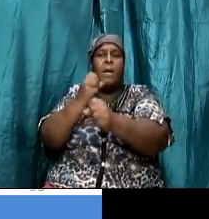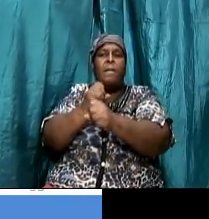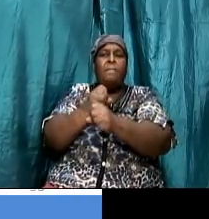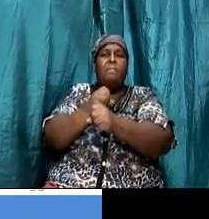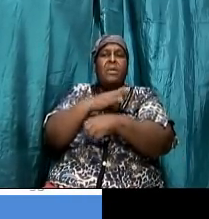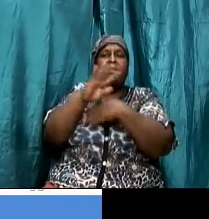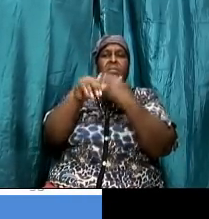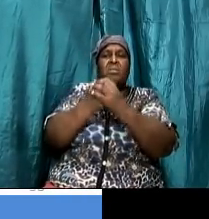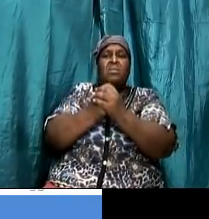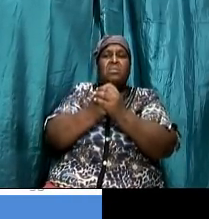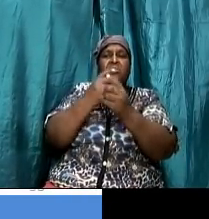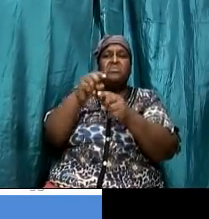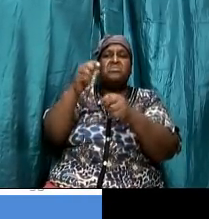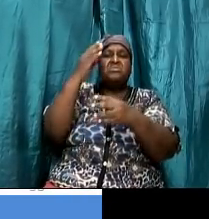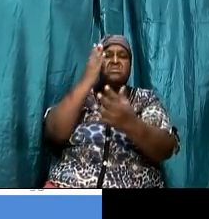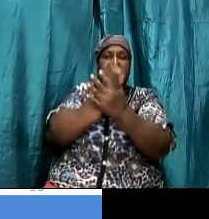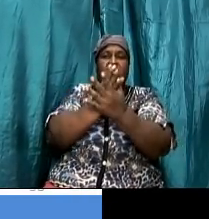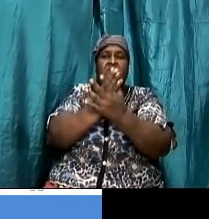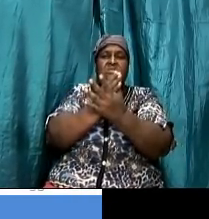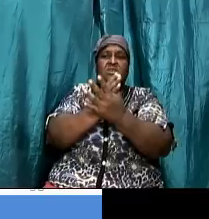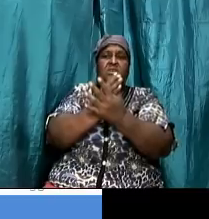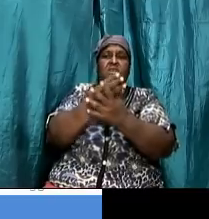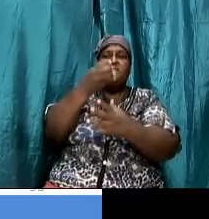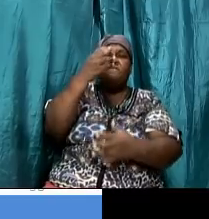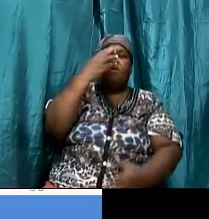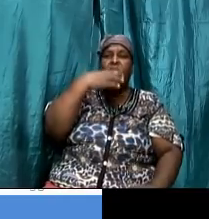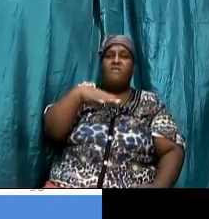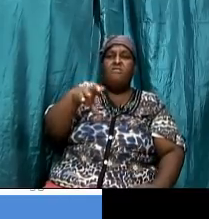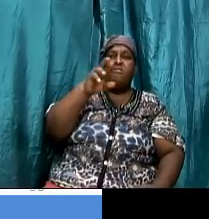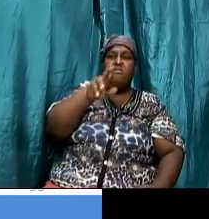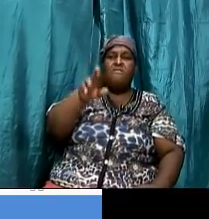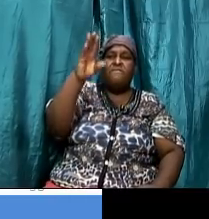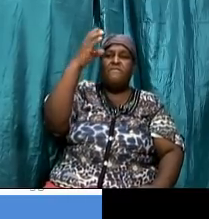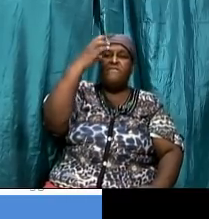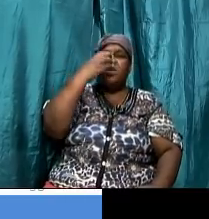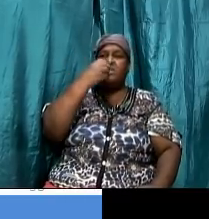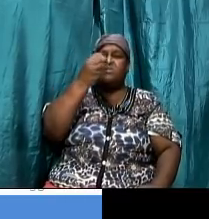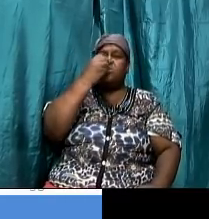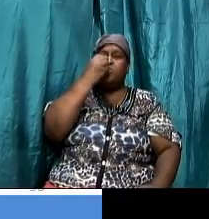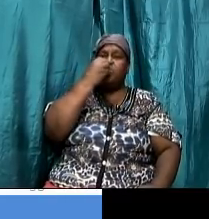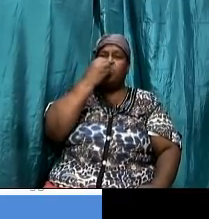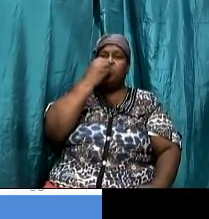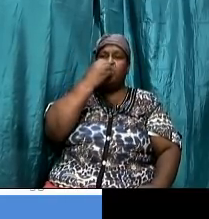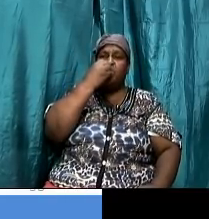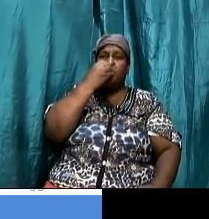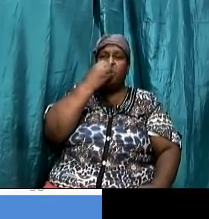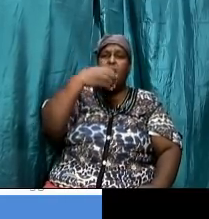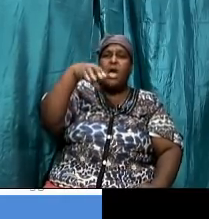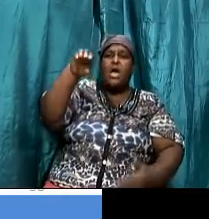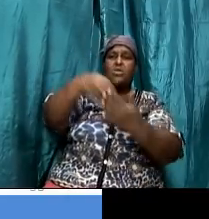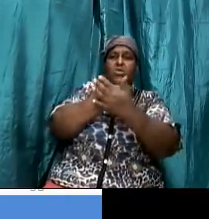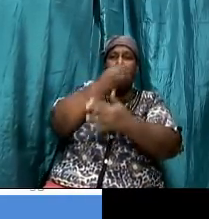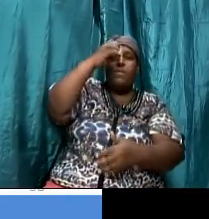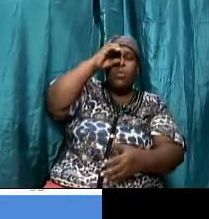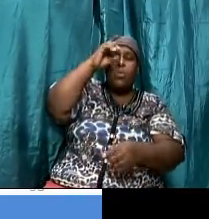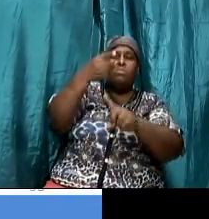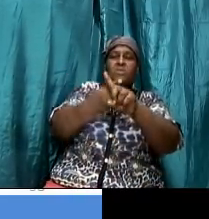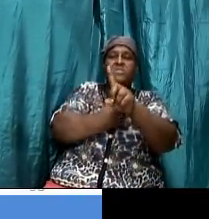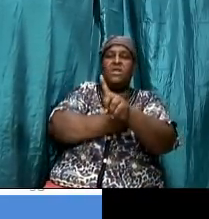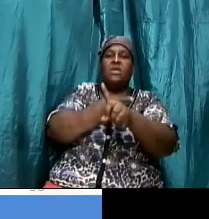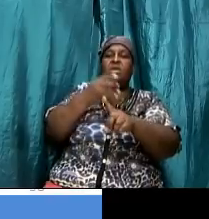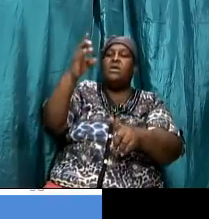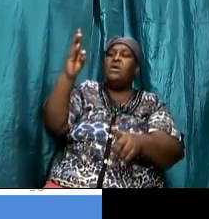mirth to cease her feast which is yearly her new moons which is monthly and her